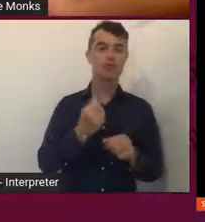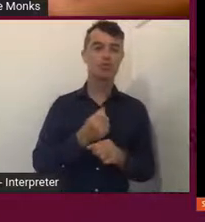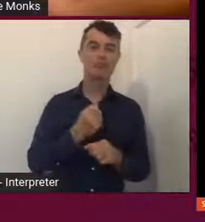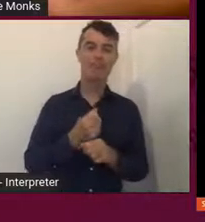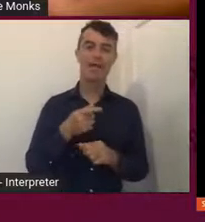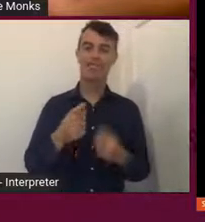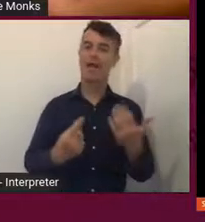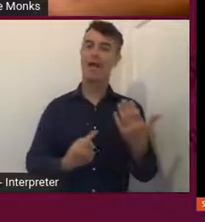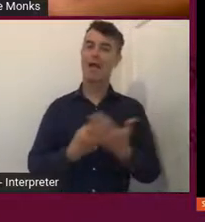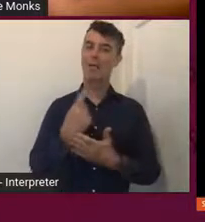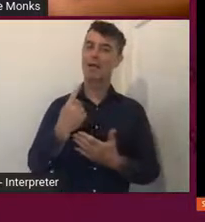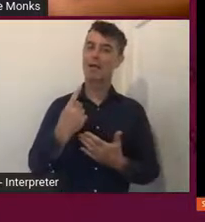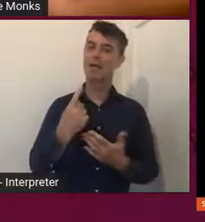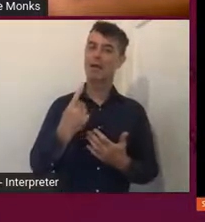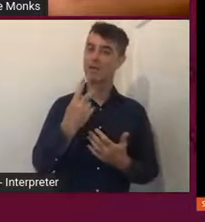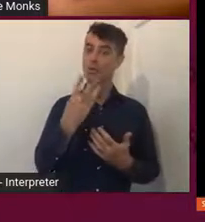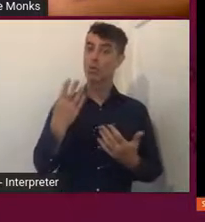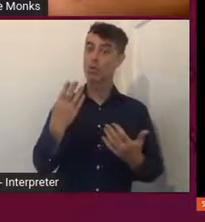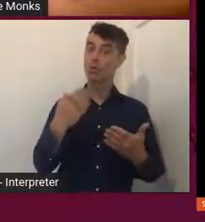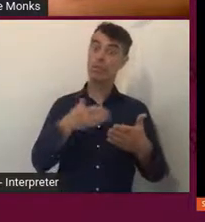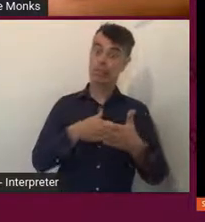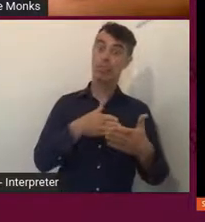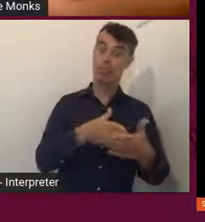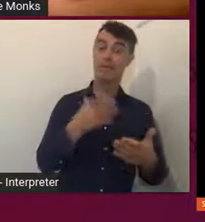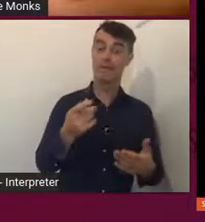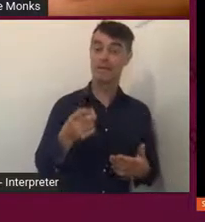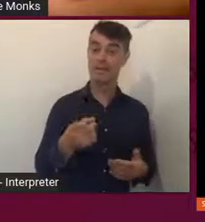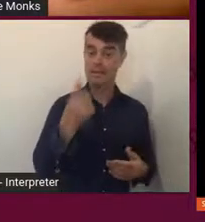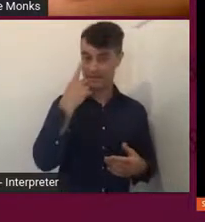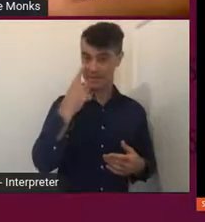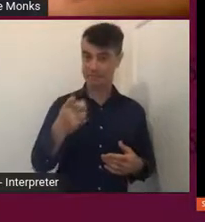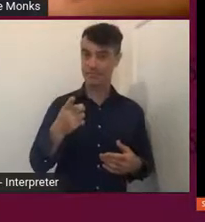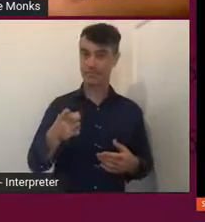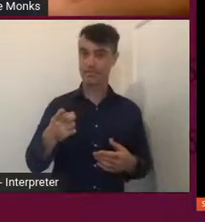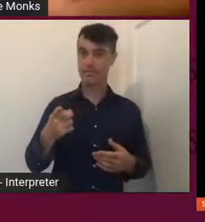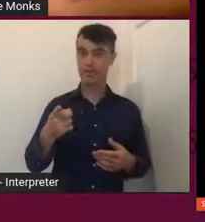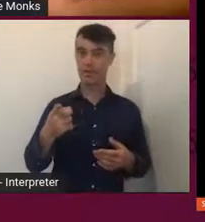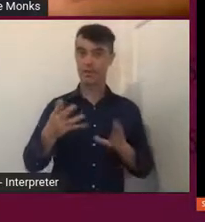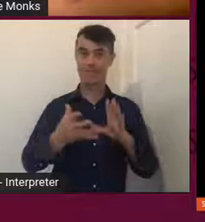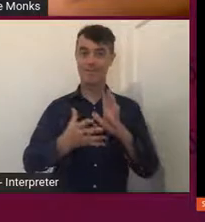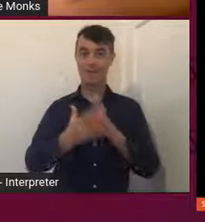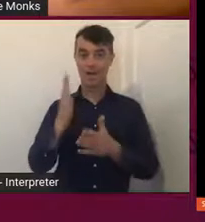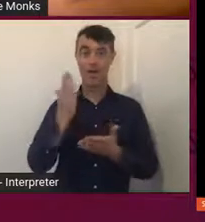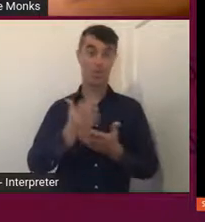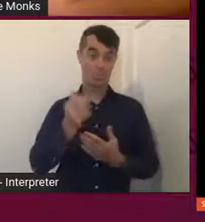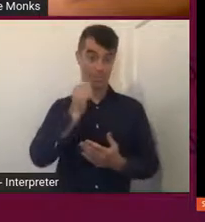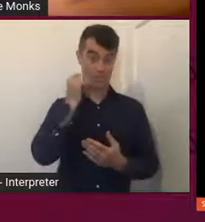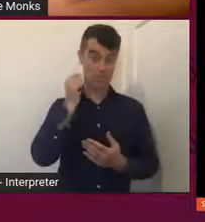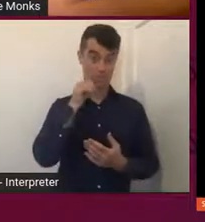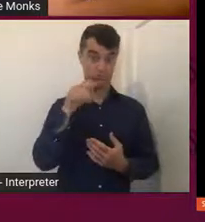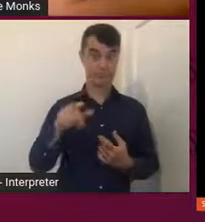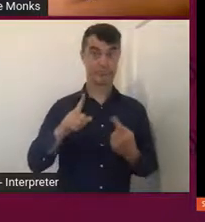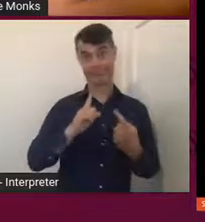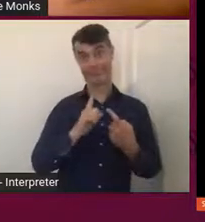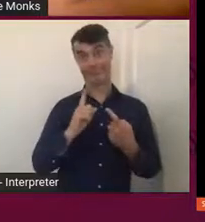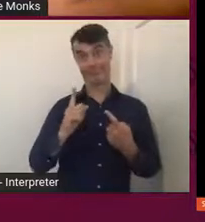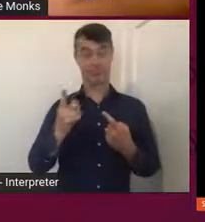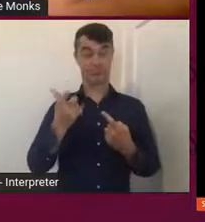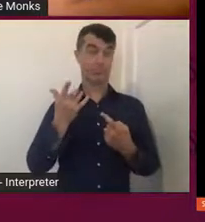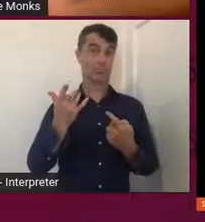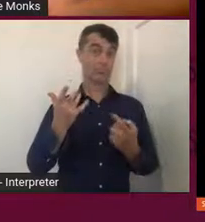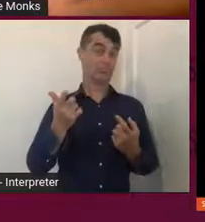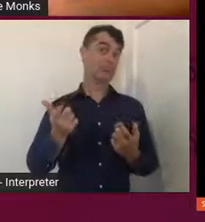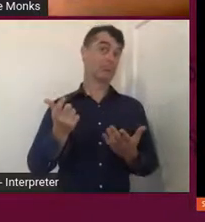There was quite a few hurdles. mean, you can imagine, you can see there that we have fire on the beach. That, number one, was like a huge,